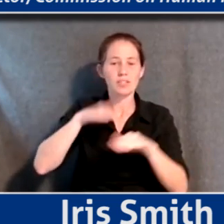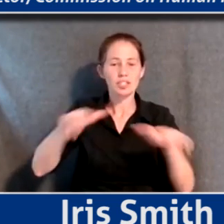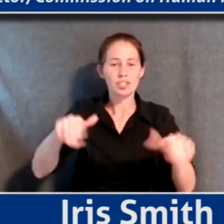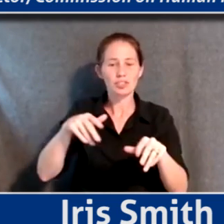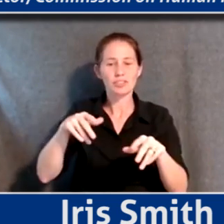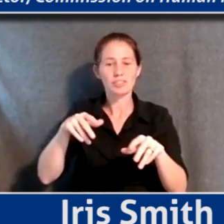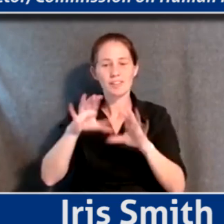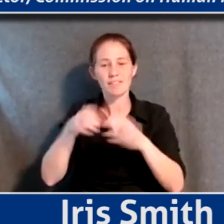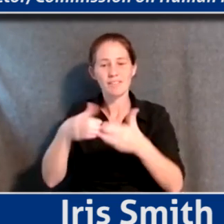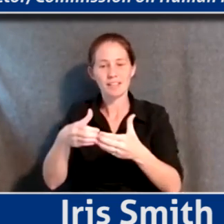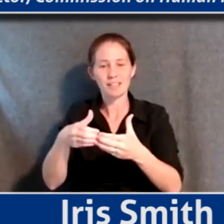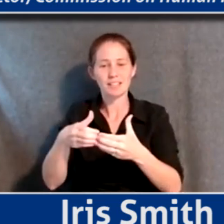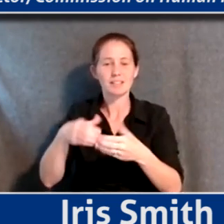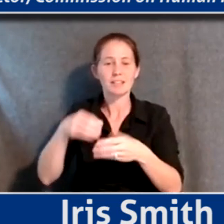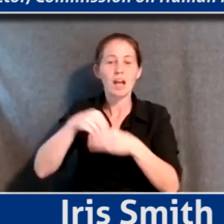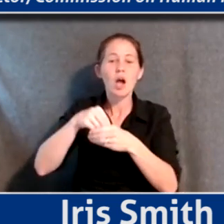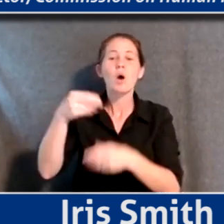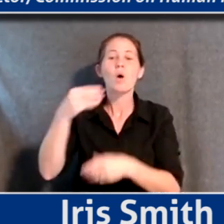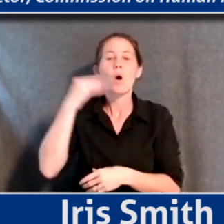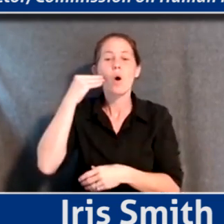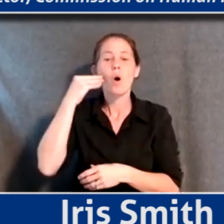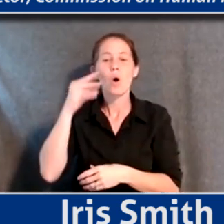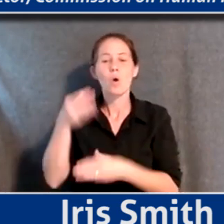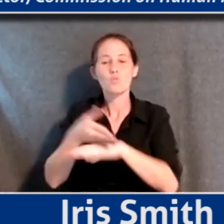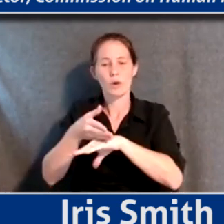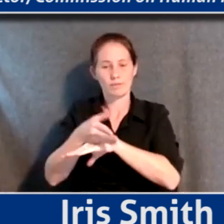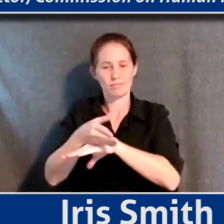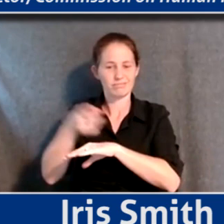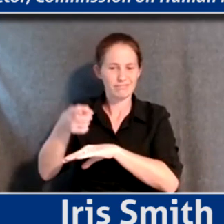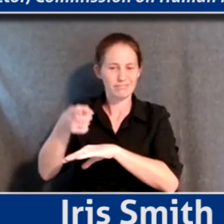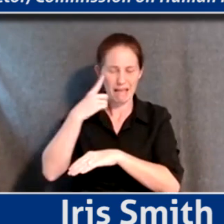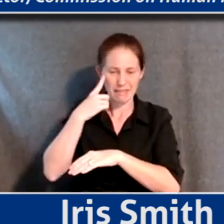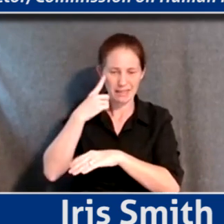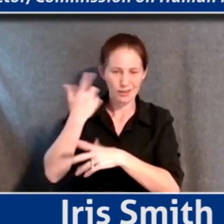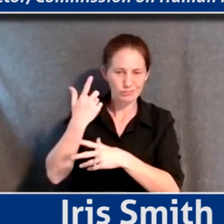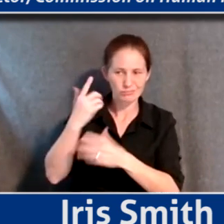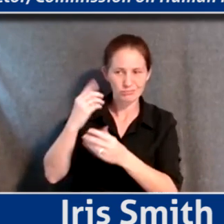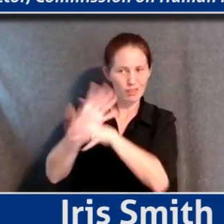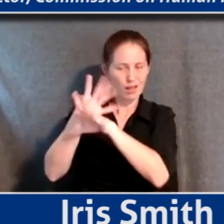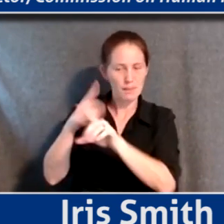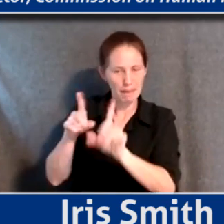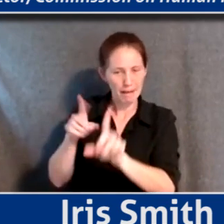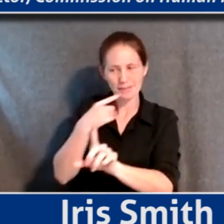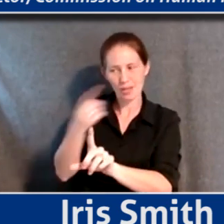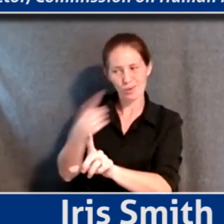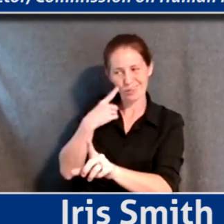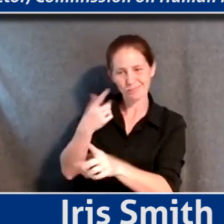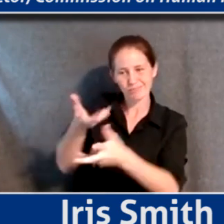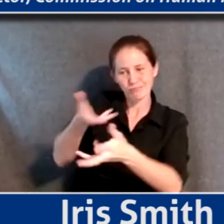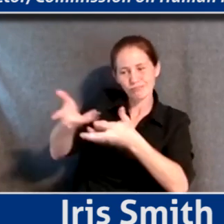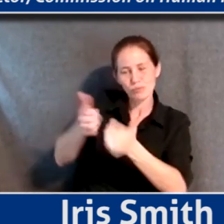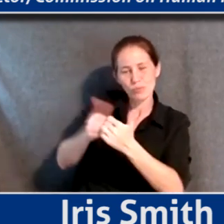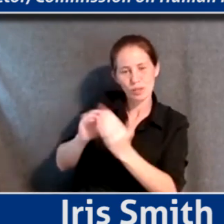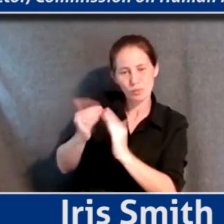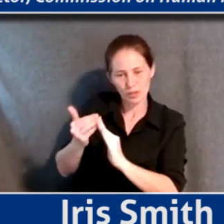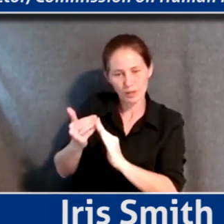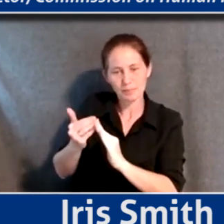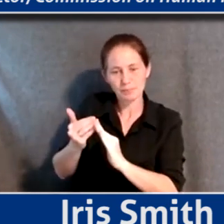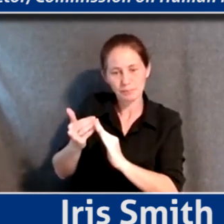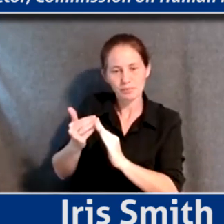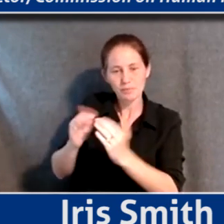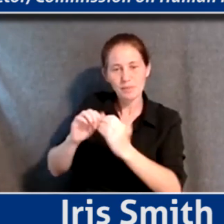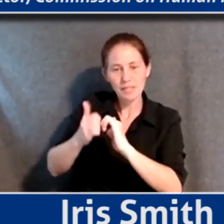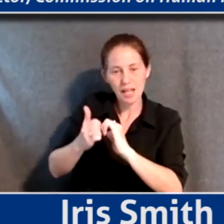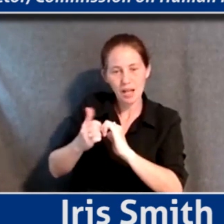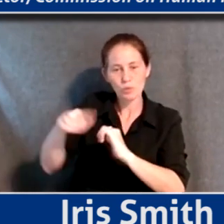quarterly in Homewood. You know, I guess it would be, have to be virtual right now, but say we're there engaging with the community. And how